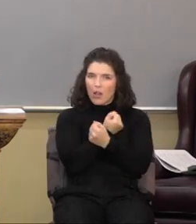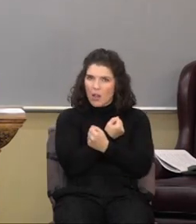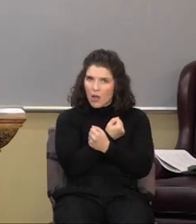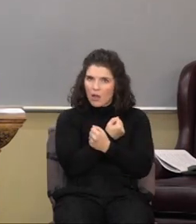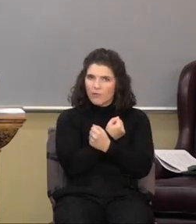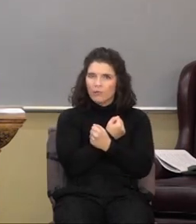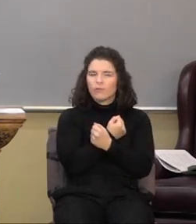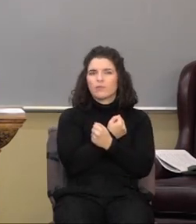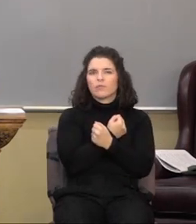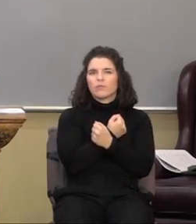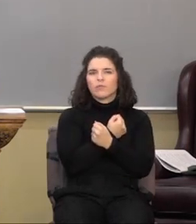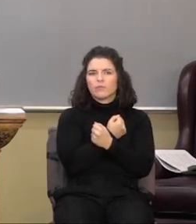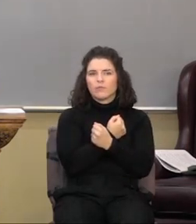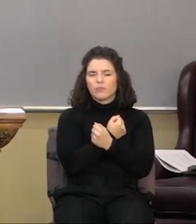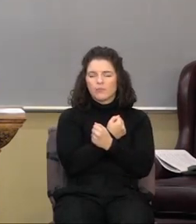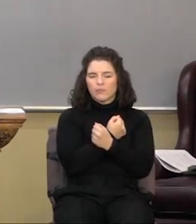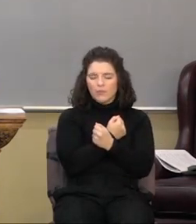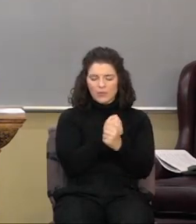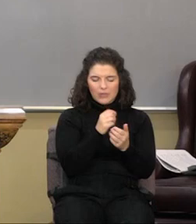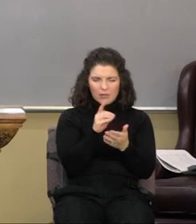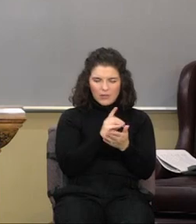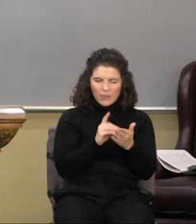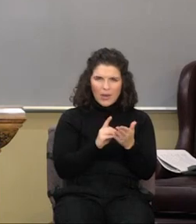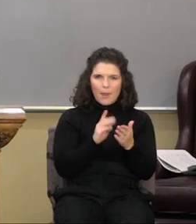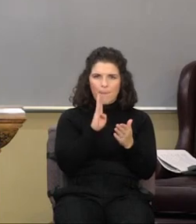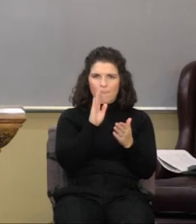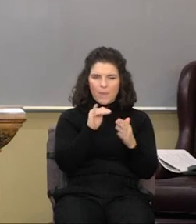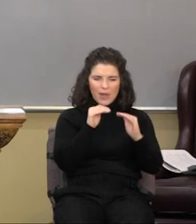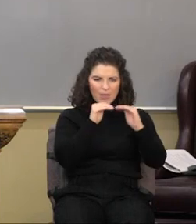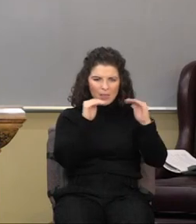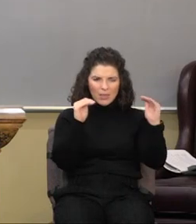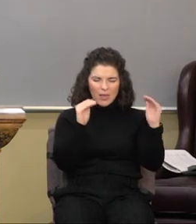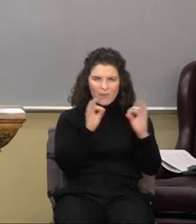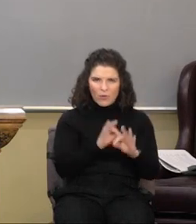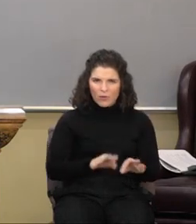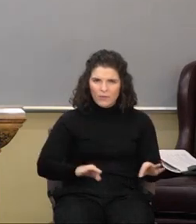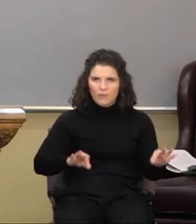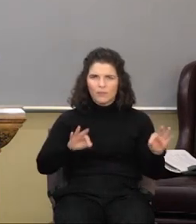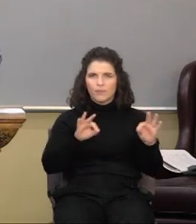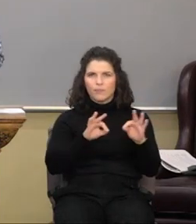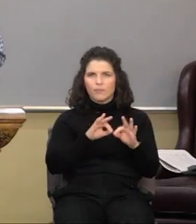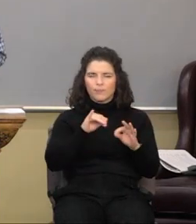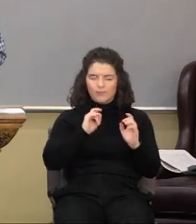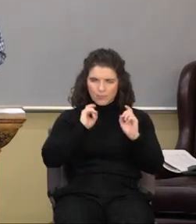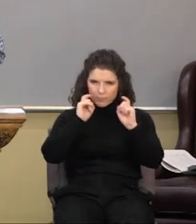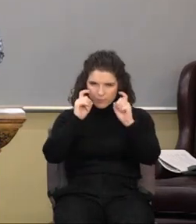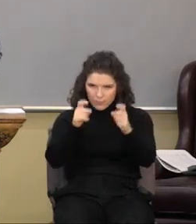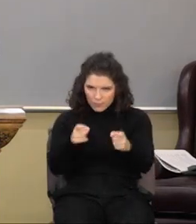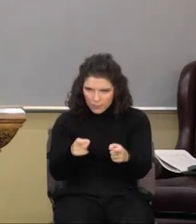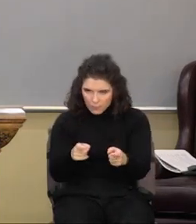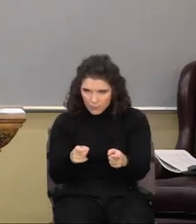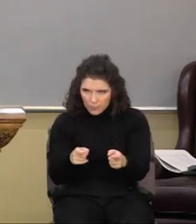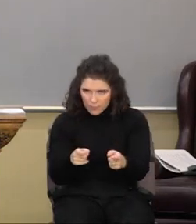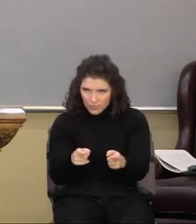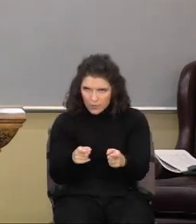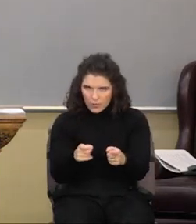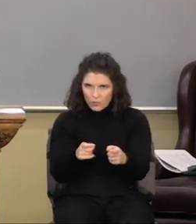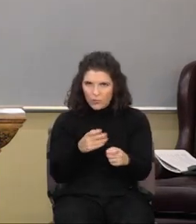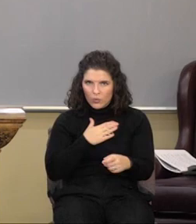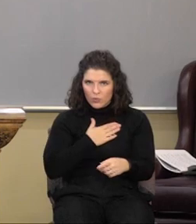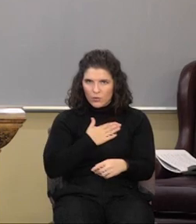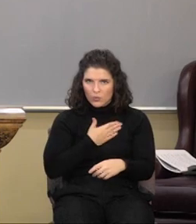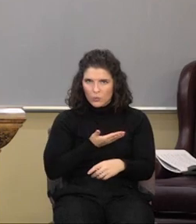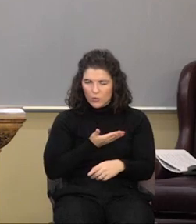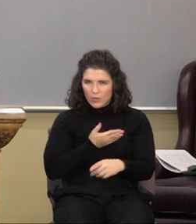by the level of value that the giver is willing